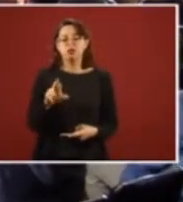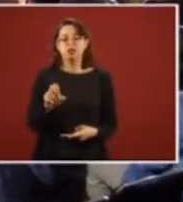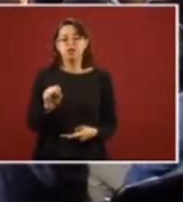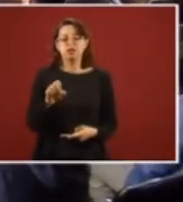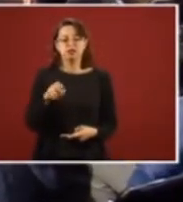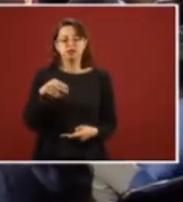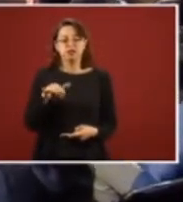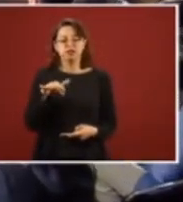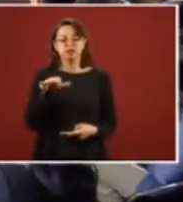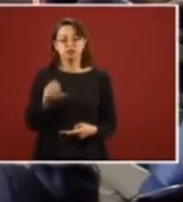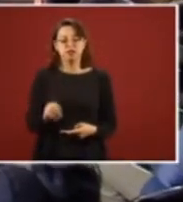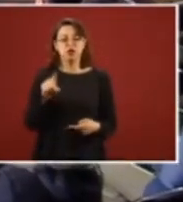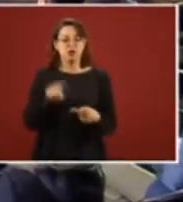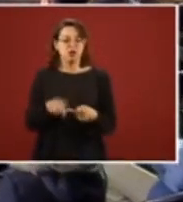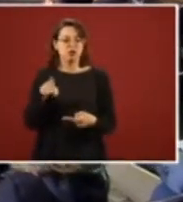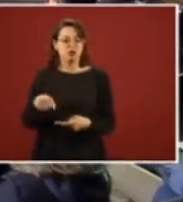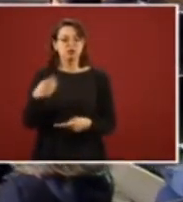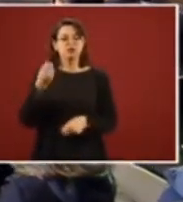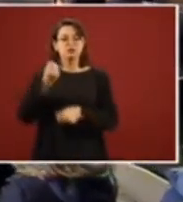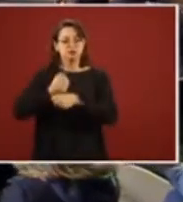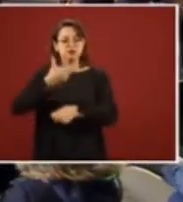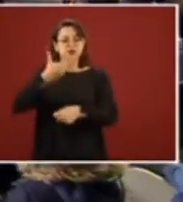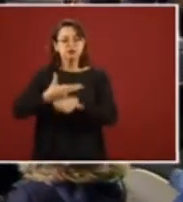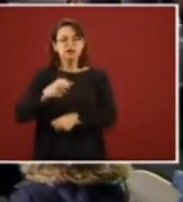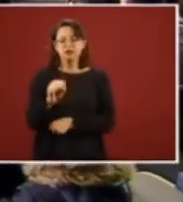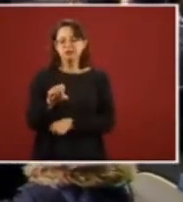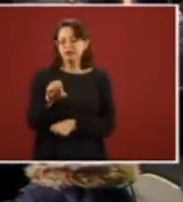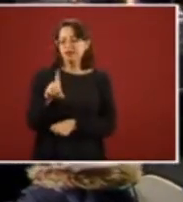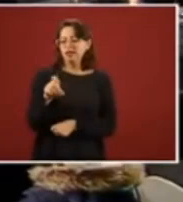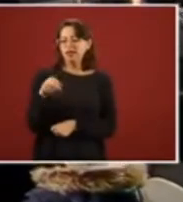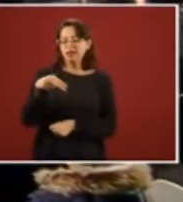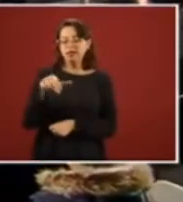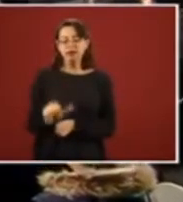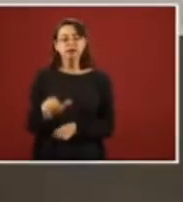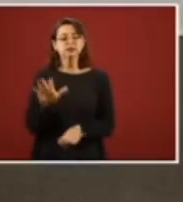And I also invited the general of the defense.